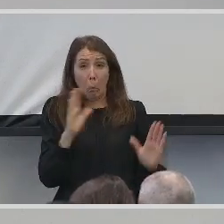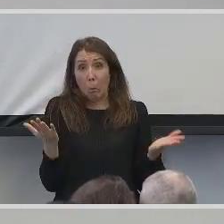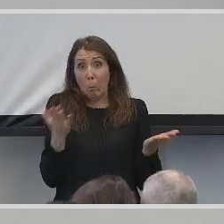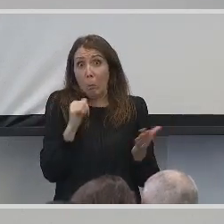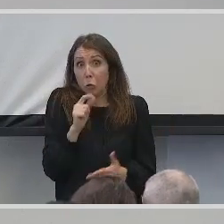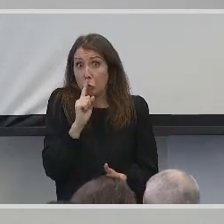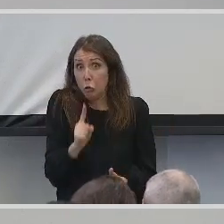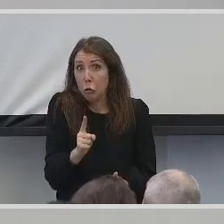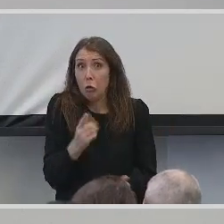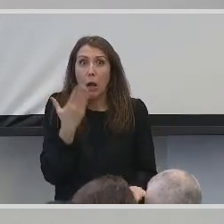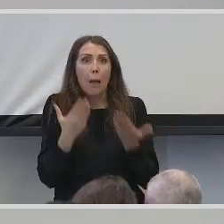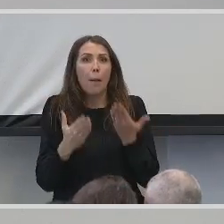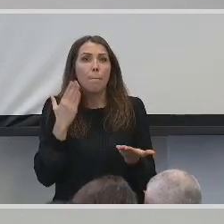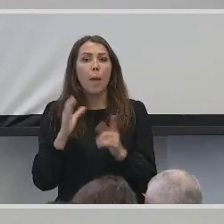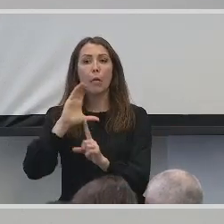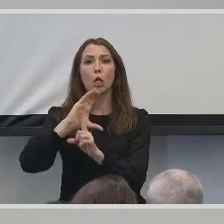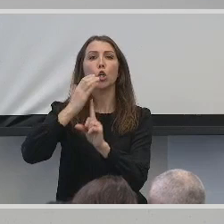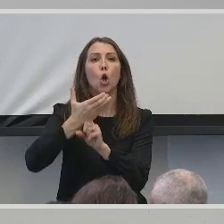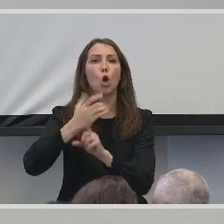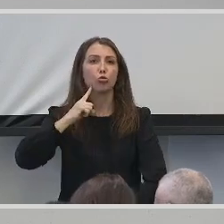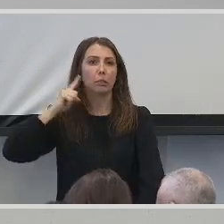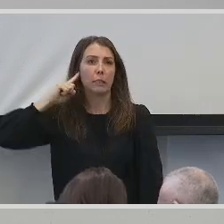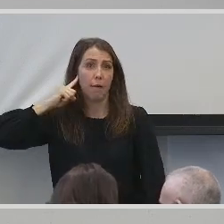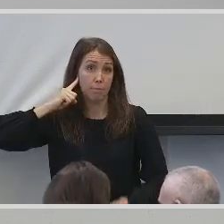some may identify as culturally deaf.